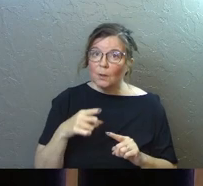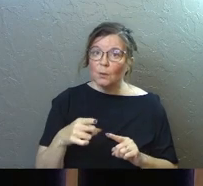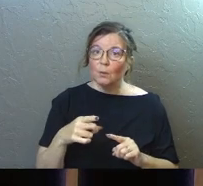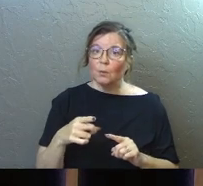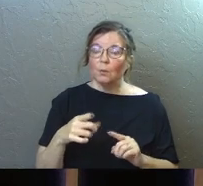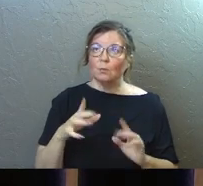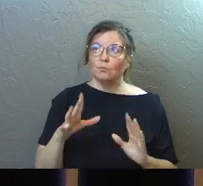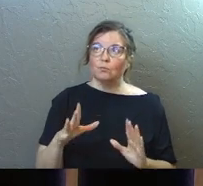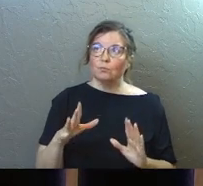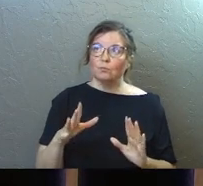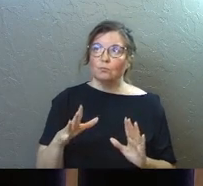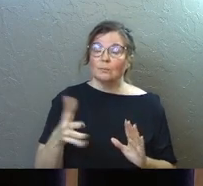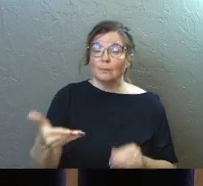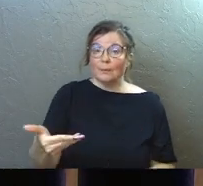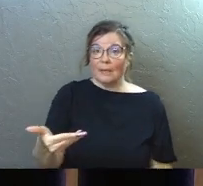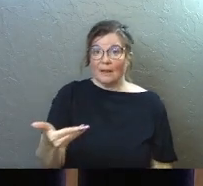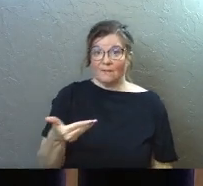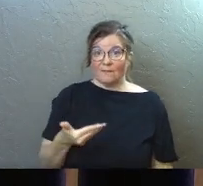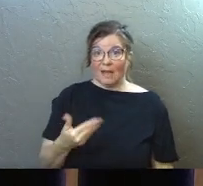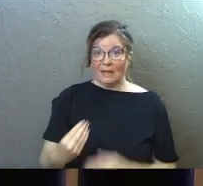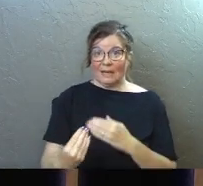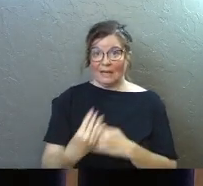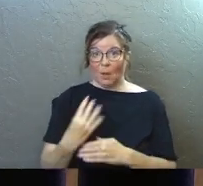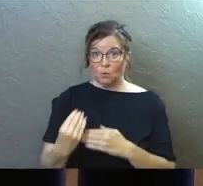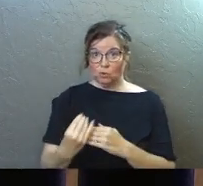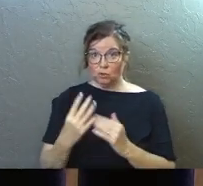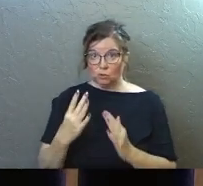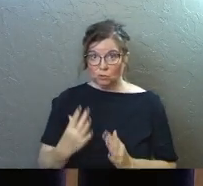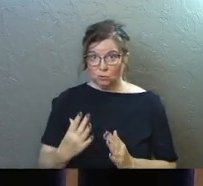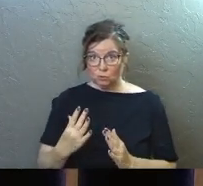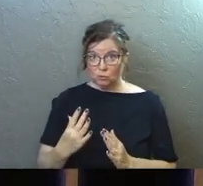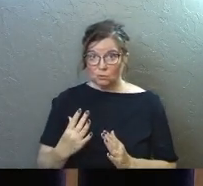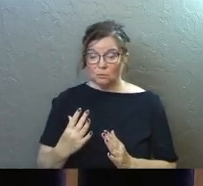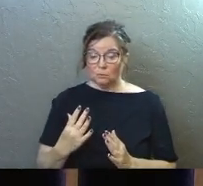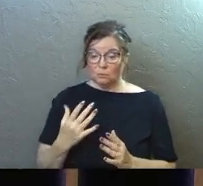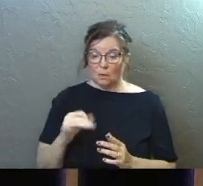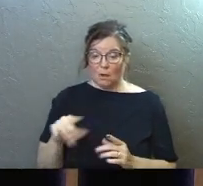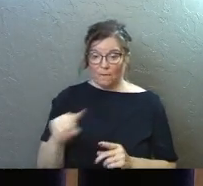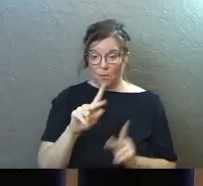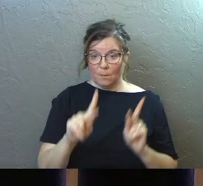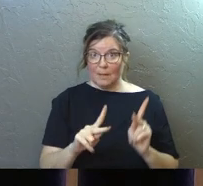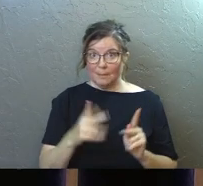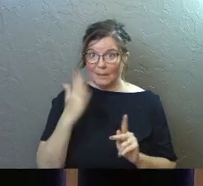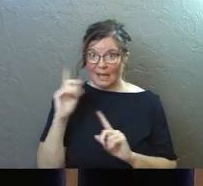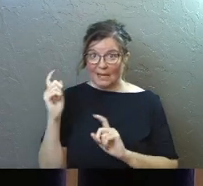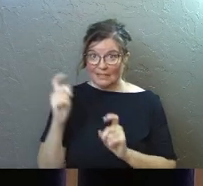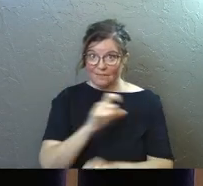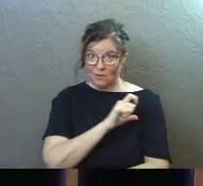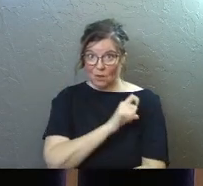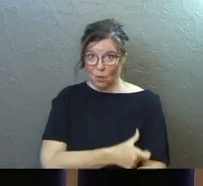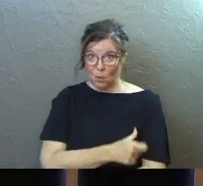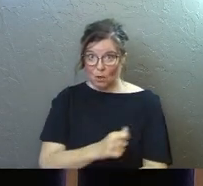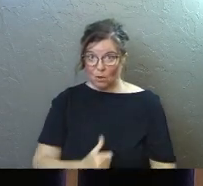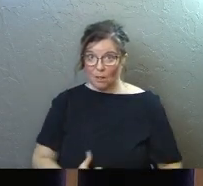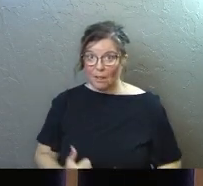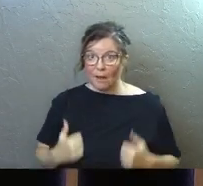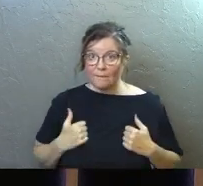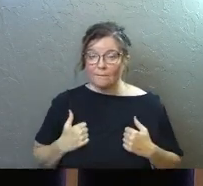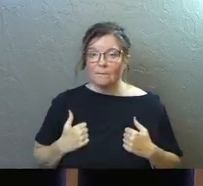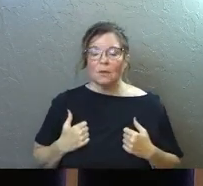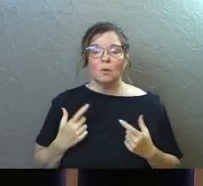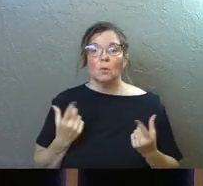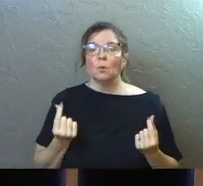invite in the counsel and the advice of those people that God has given authority in your life,